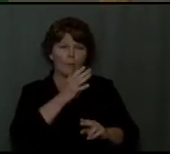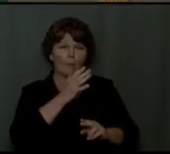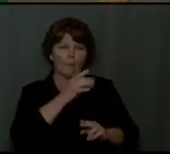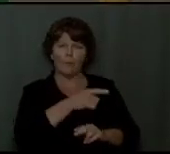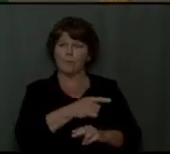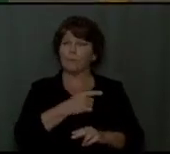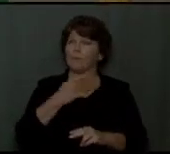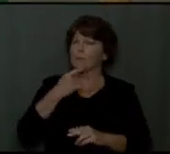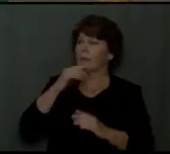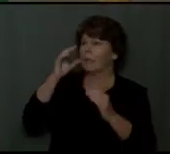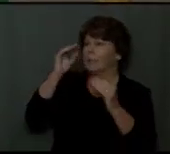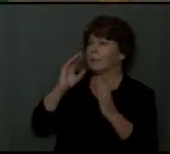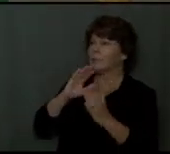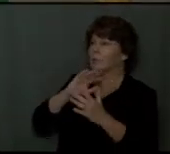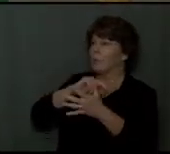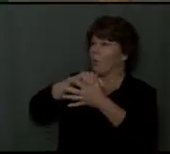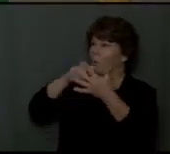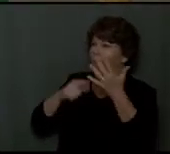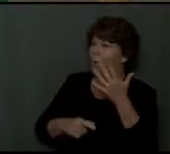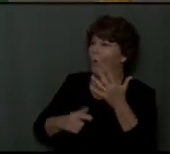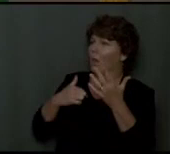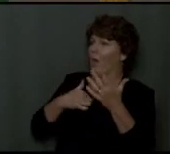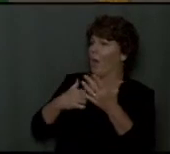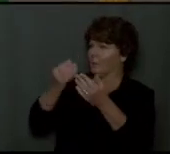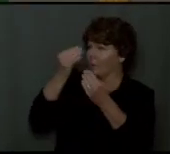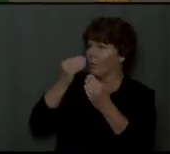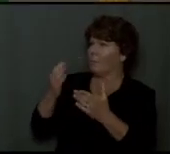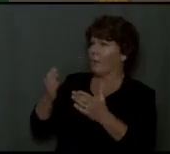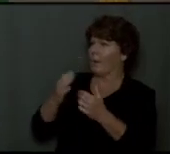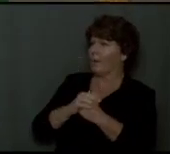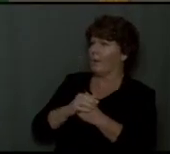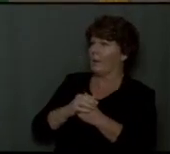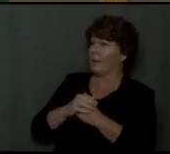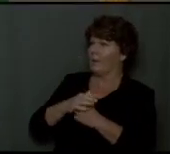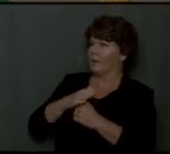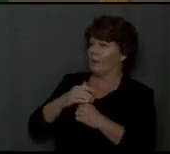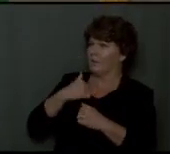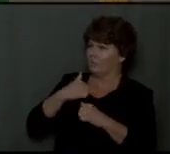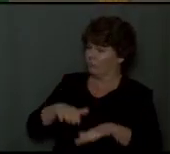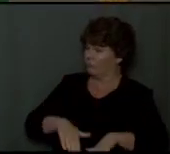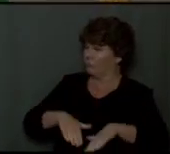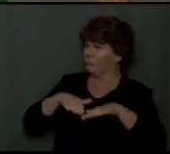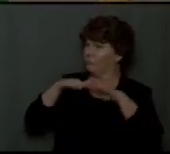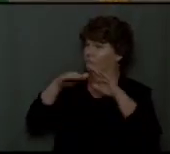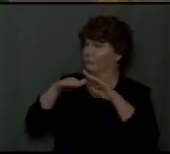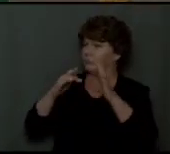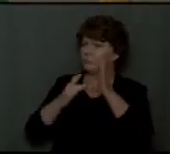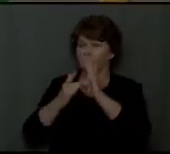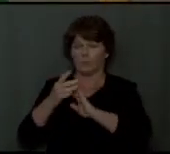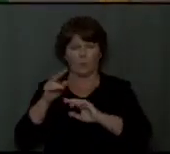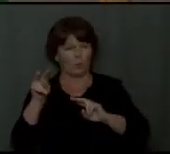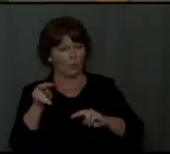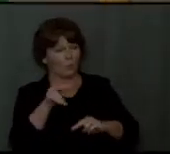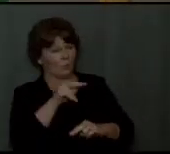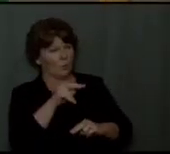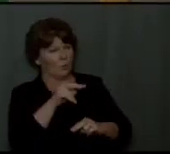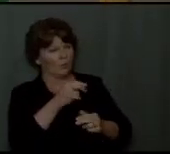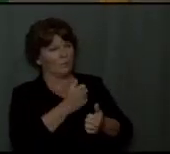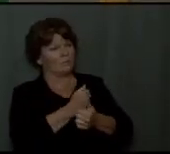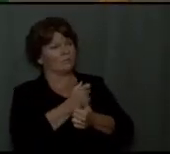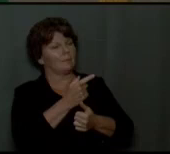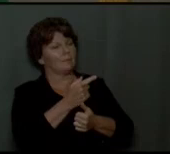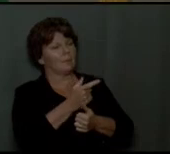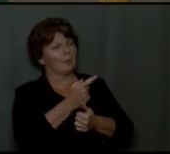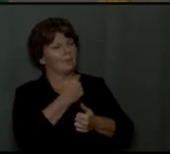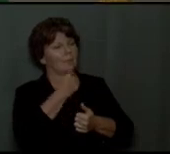said to him, Teacher, all of these things I have kept from my youth. Jesus looked at him, loved him,